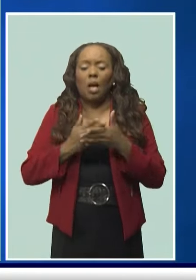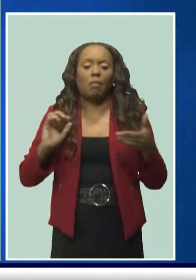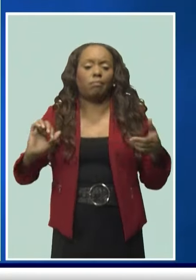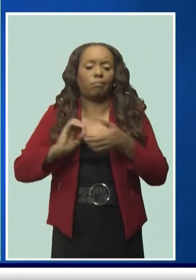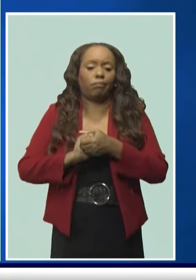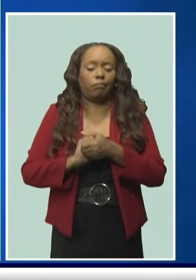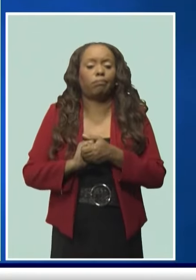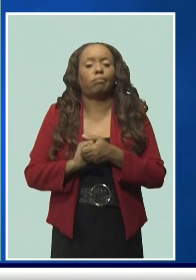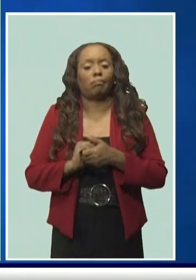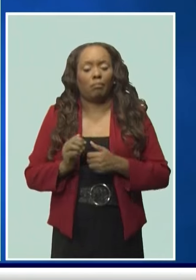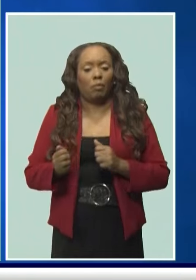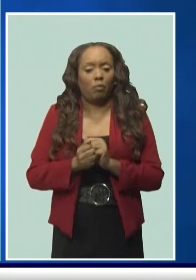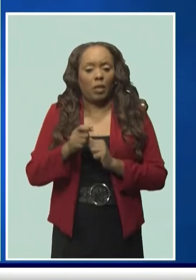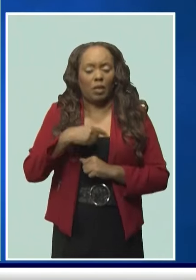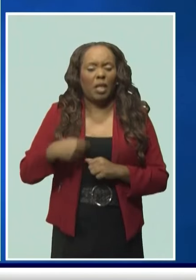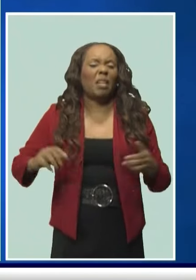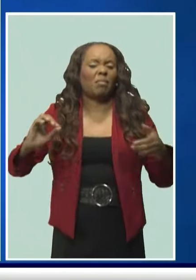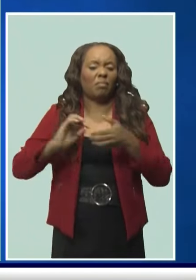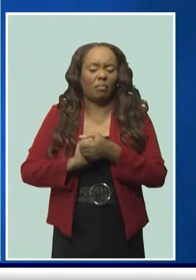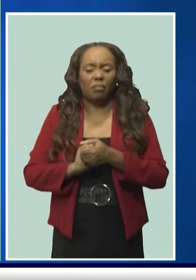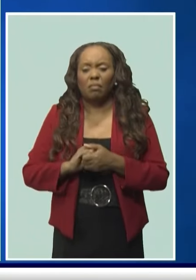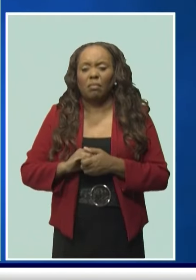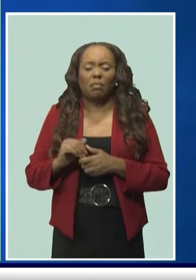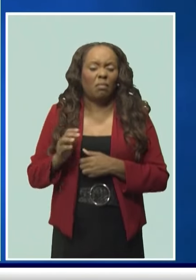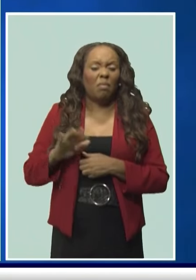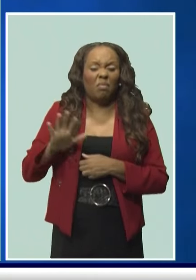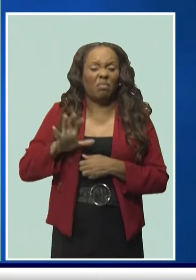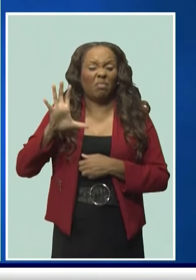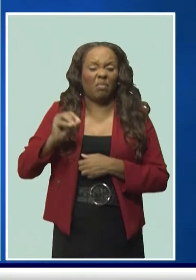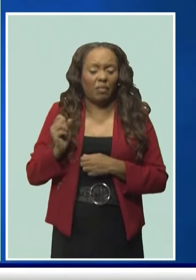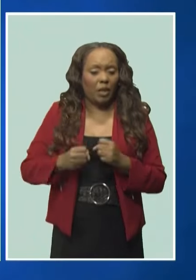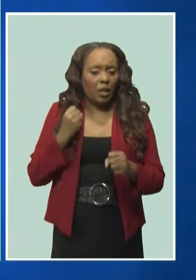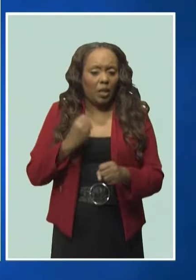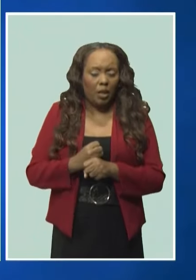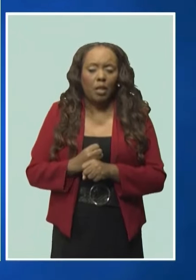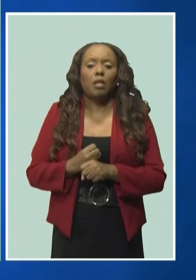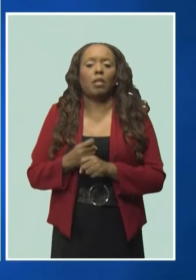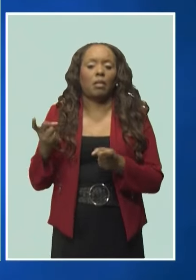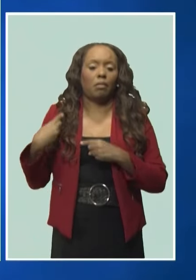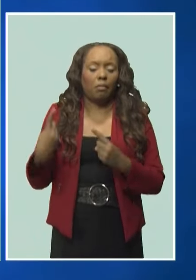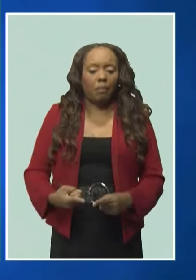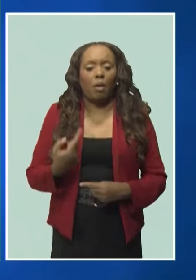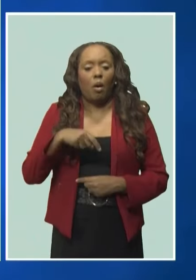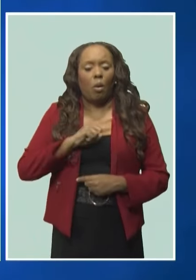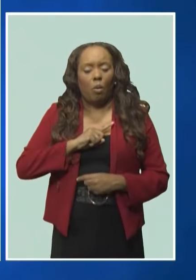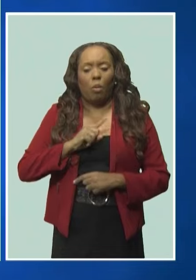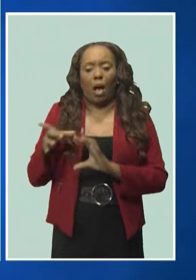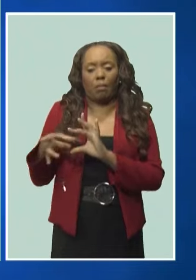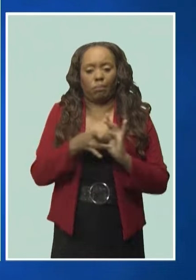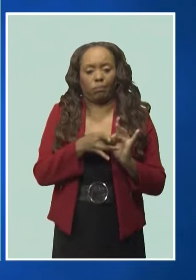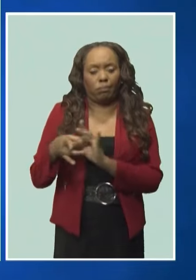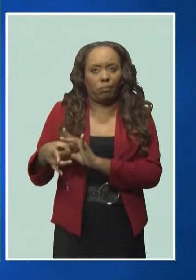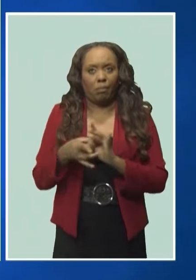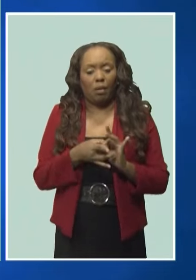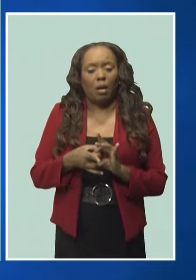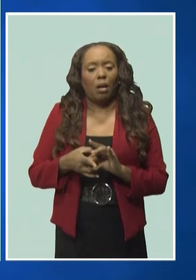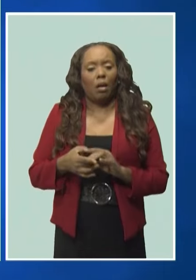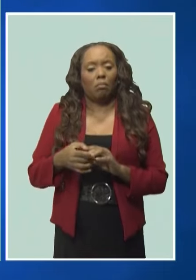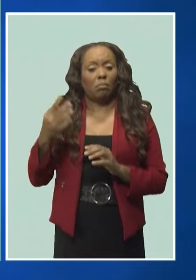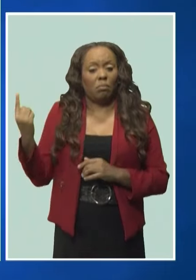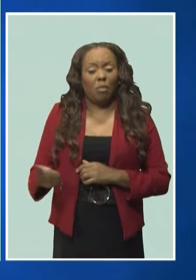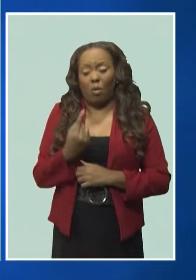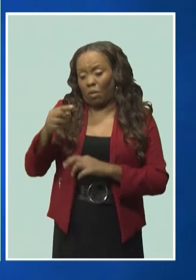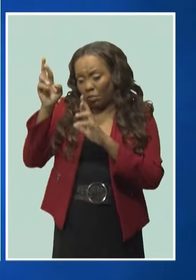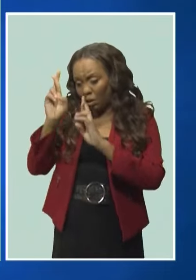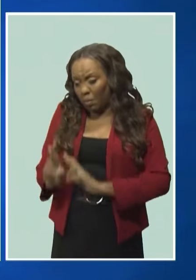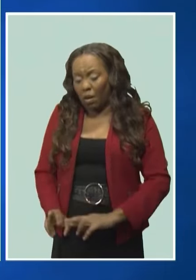region. Over the past half a century, since we established diplomatic relations, we've always respected each other